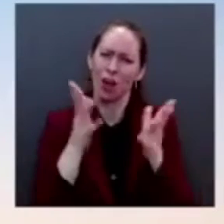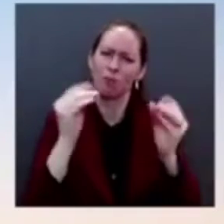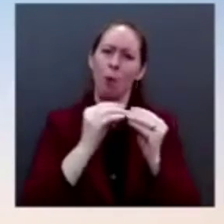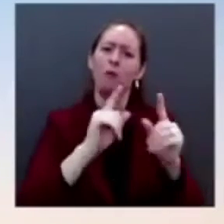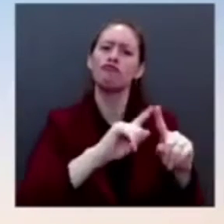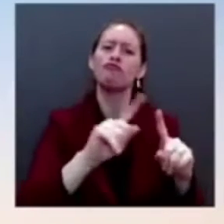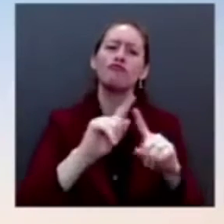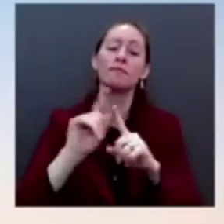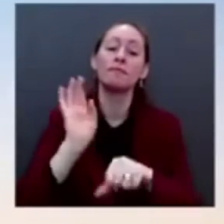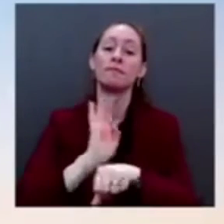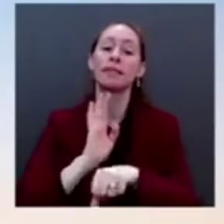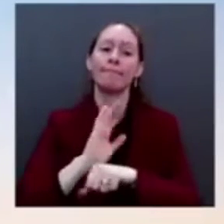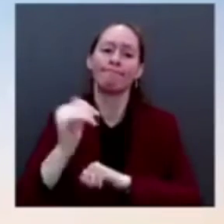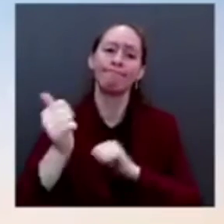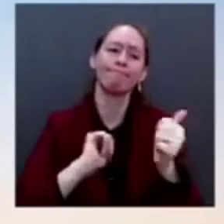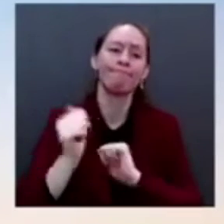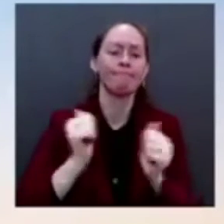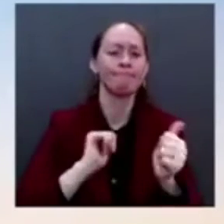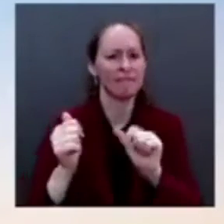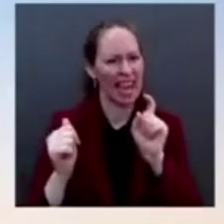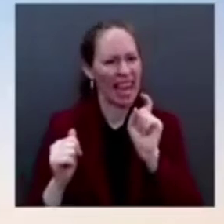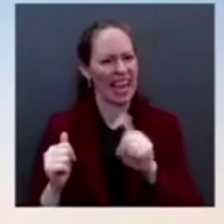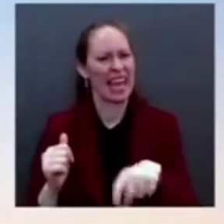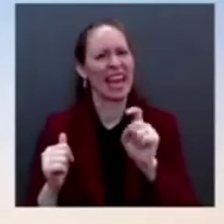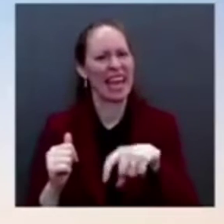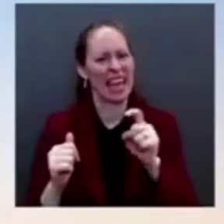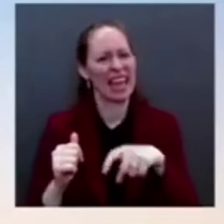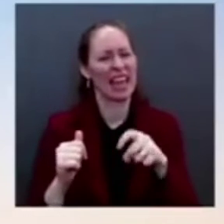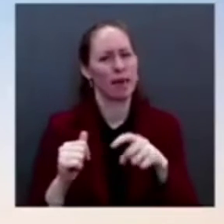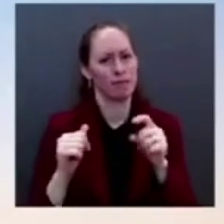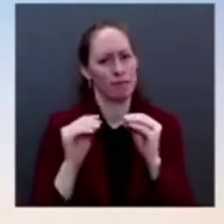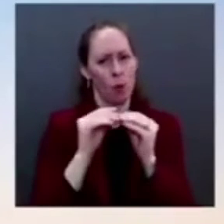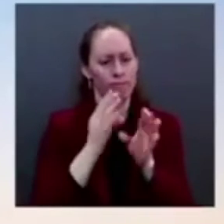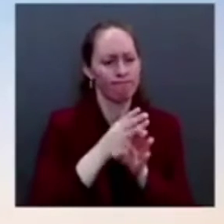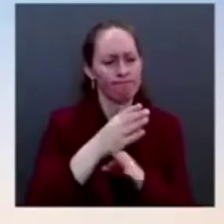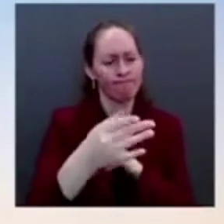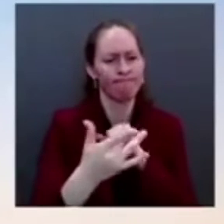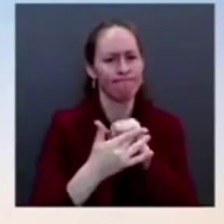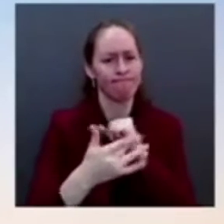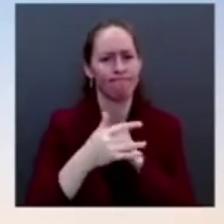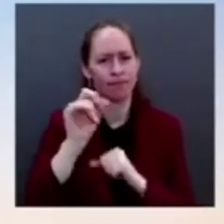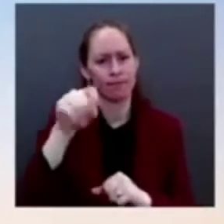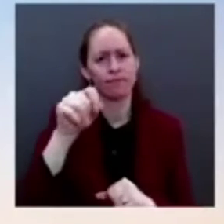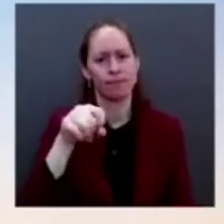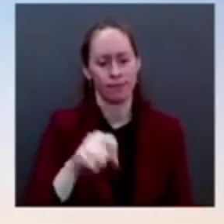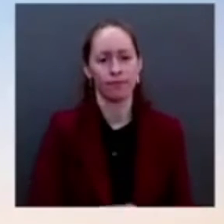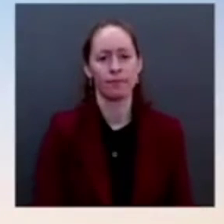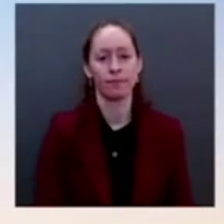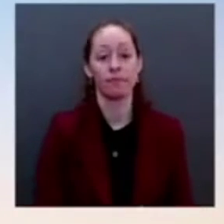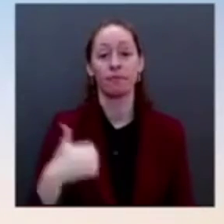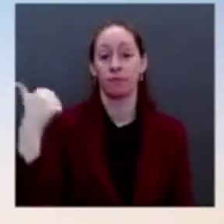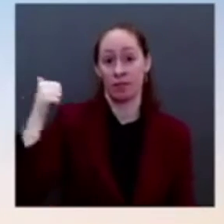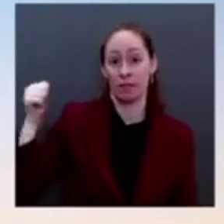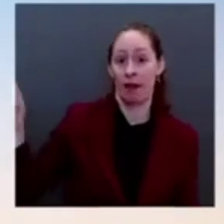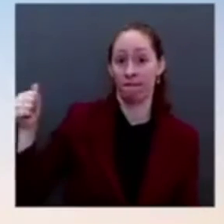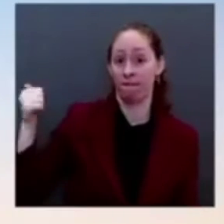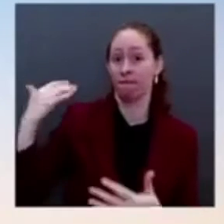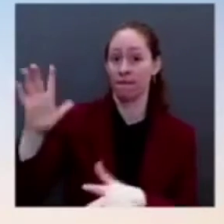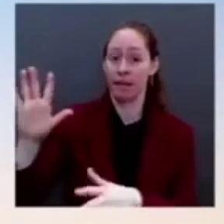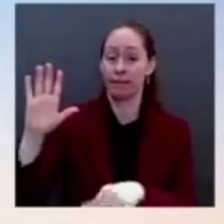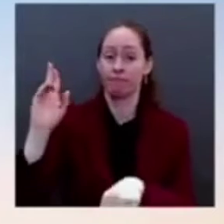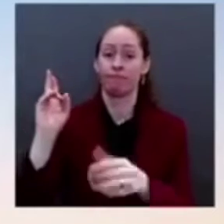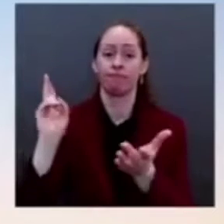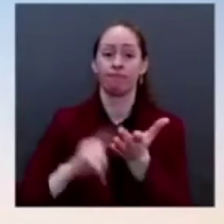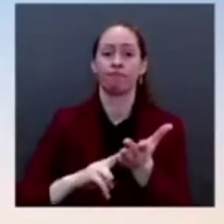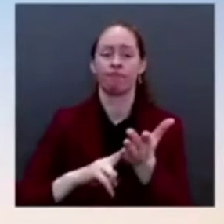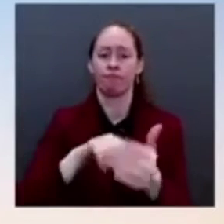view. You saw that in the executive order on competition he signed in July. And his view is that over the